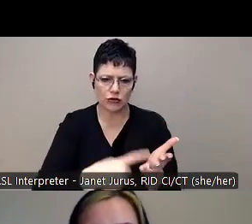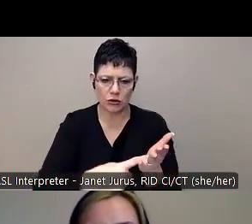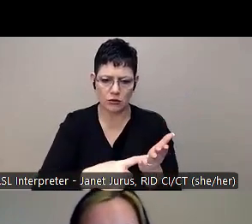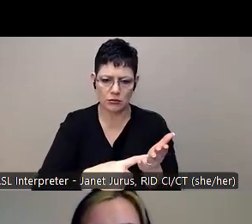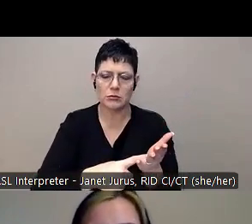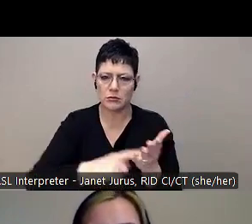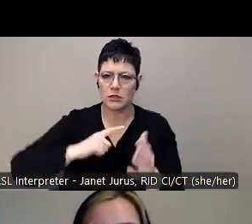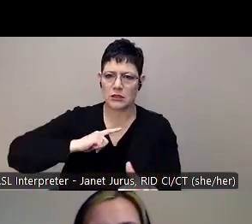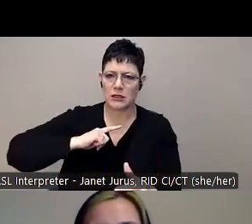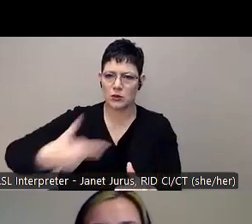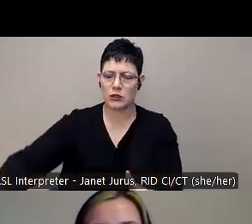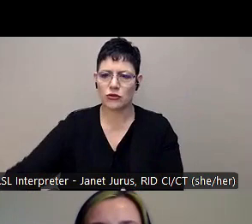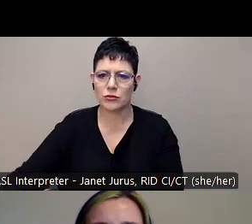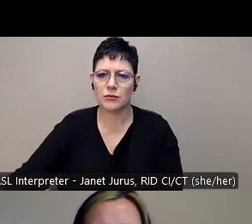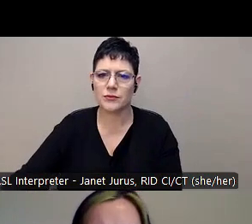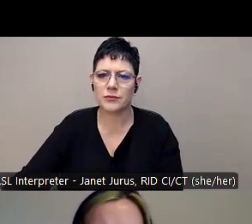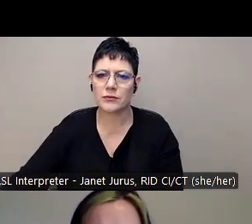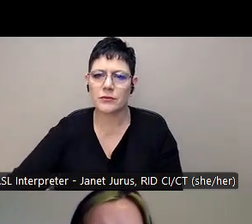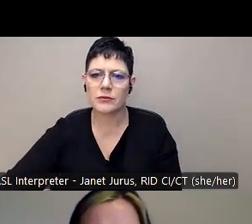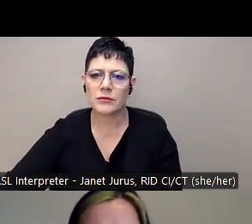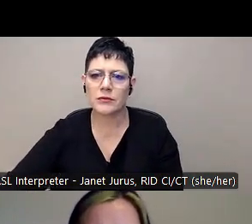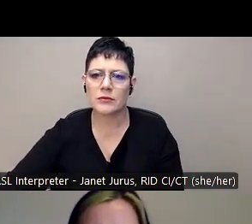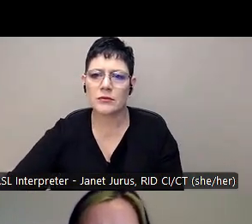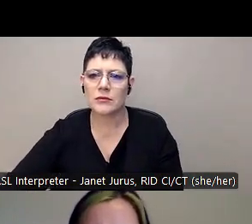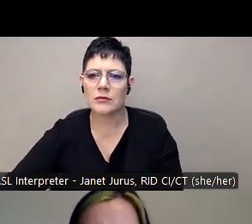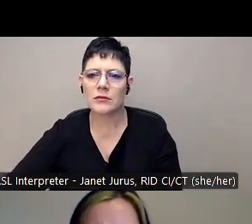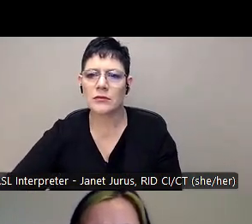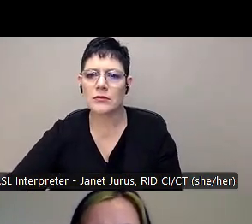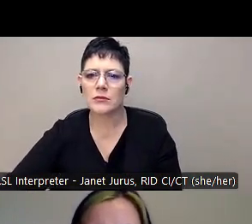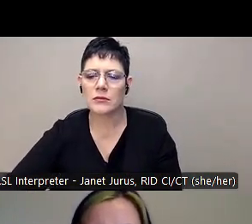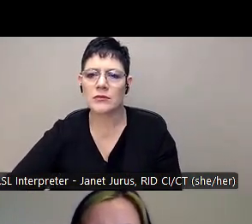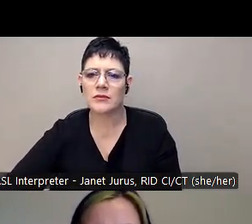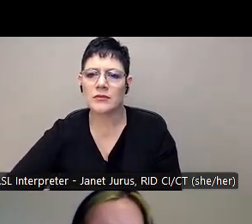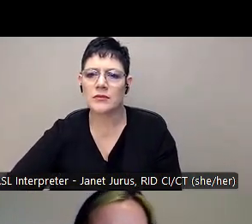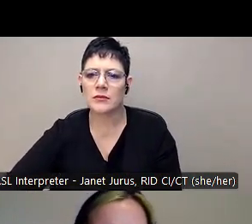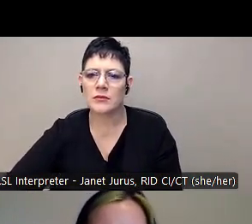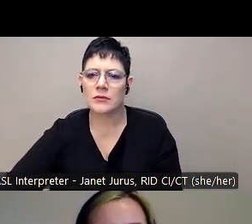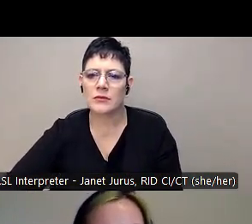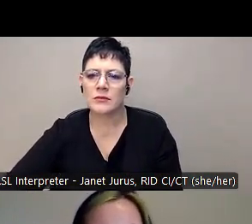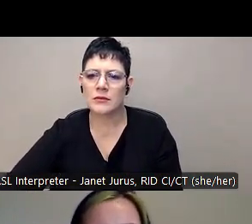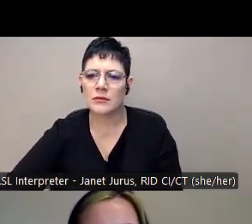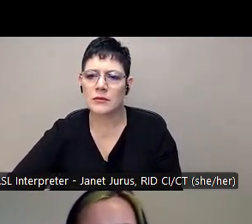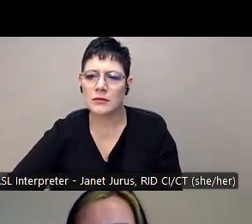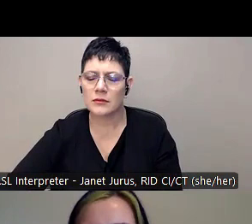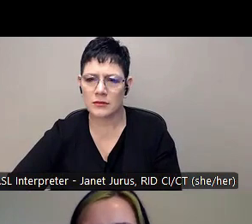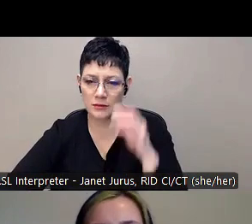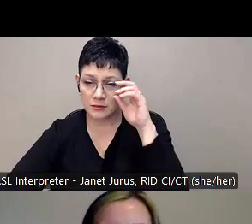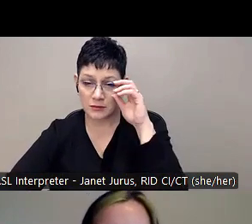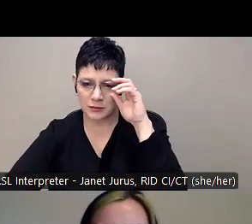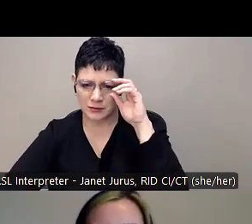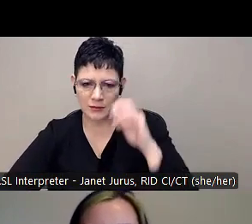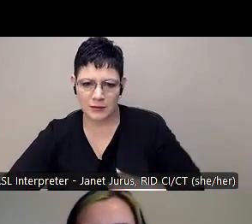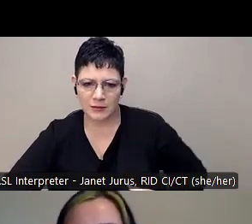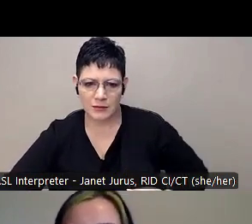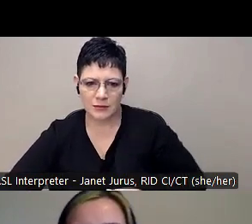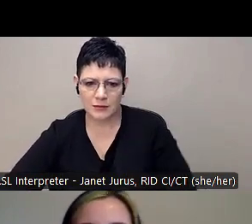paths is feelings. And kids are always like, yeah, I know what feelings are. And, you know, they'll raise their hands and say, oh, yeah,